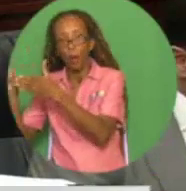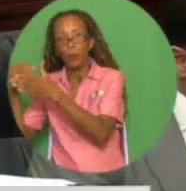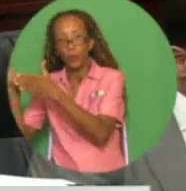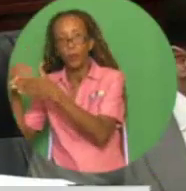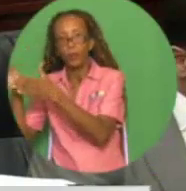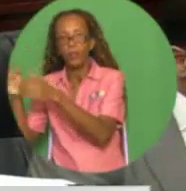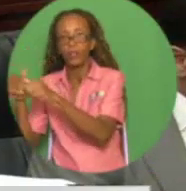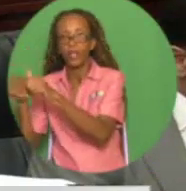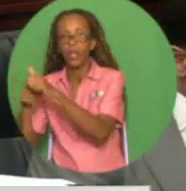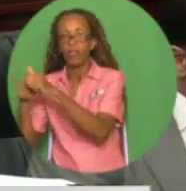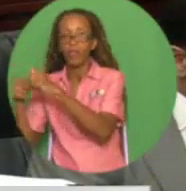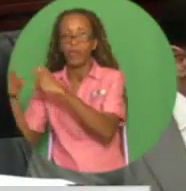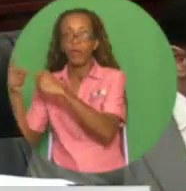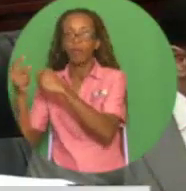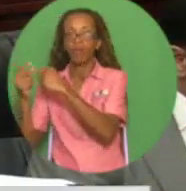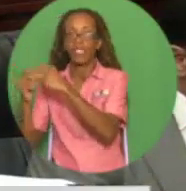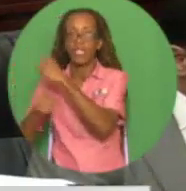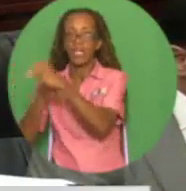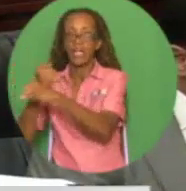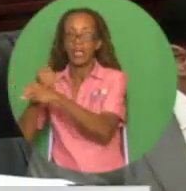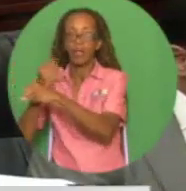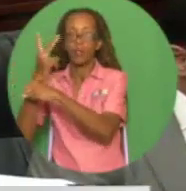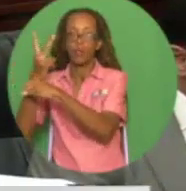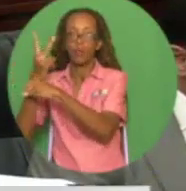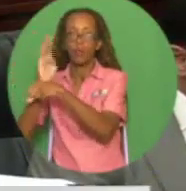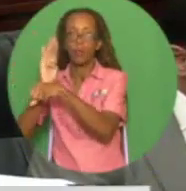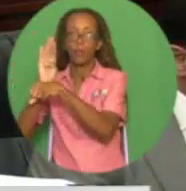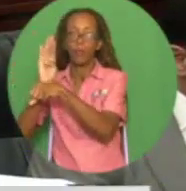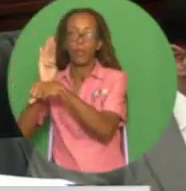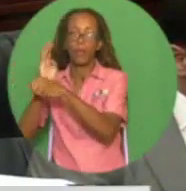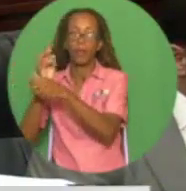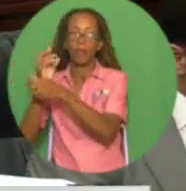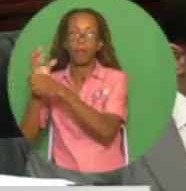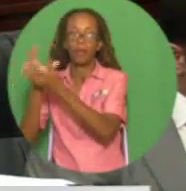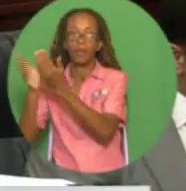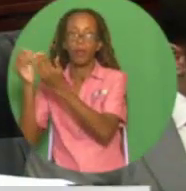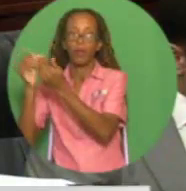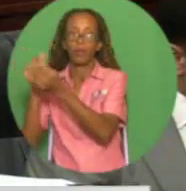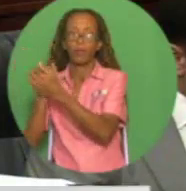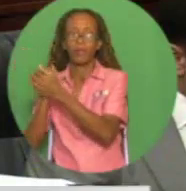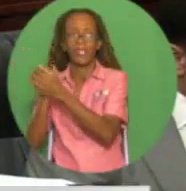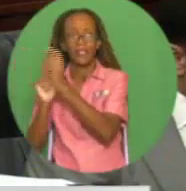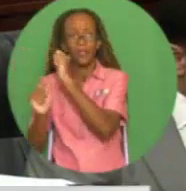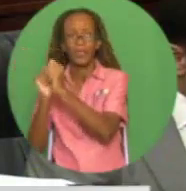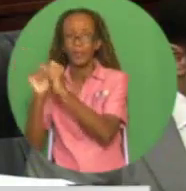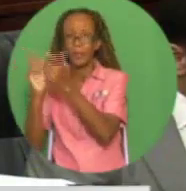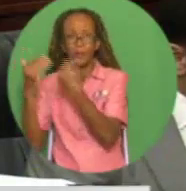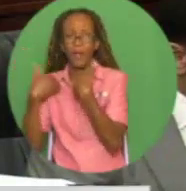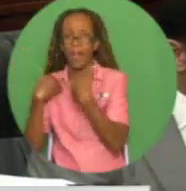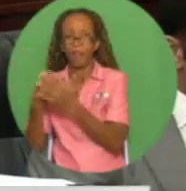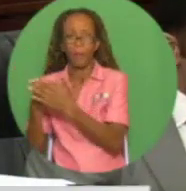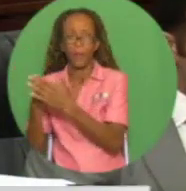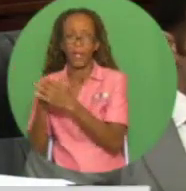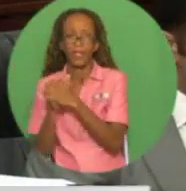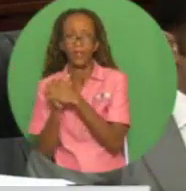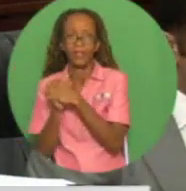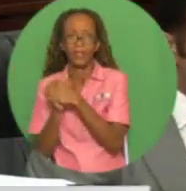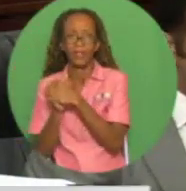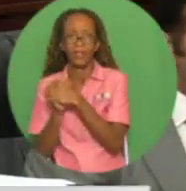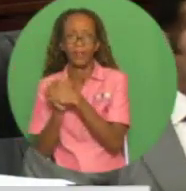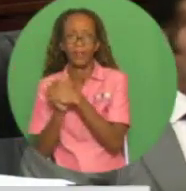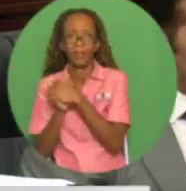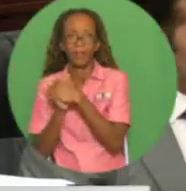billion per year. That capital is unavailable from the taxpayers of Trinidad and Tobago. The status quo